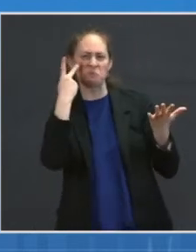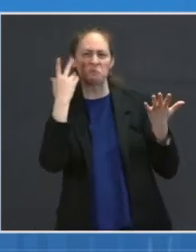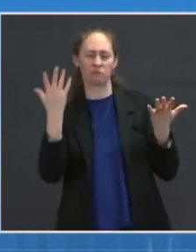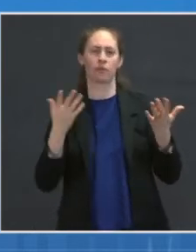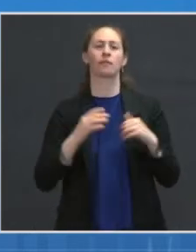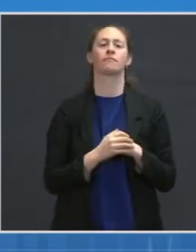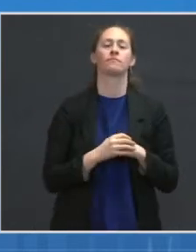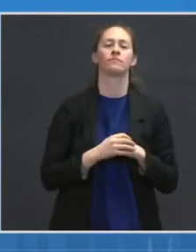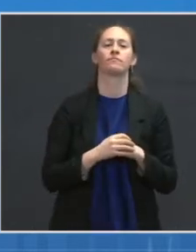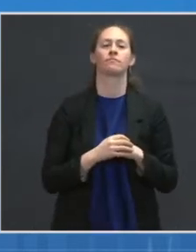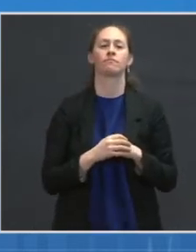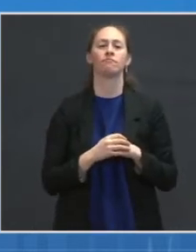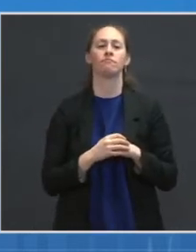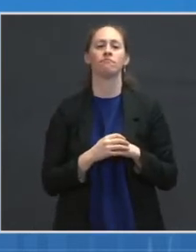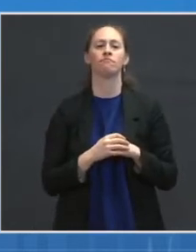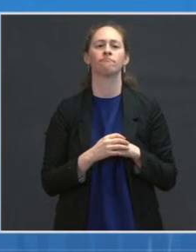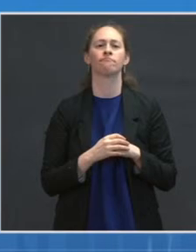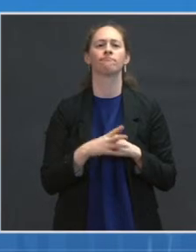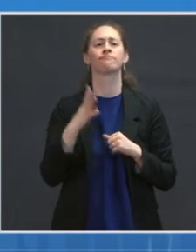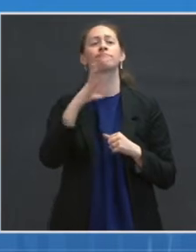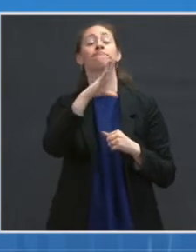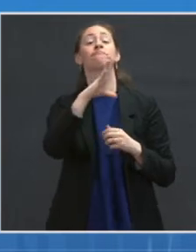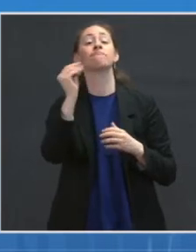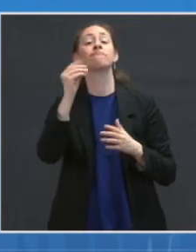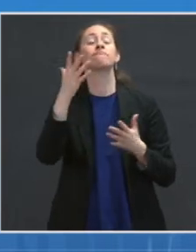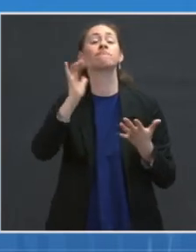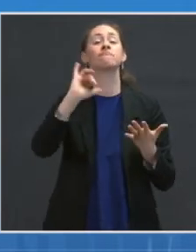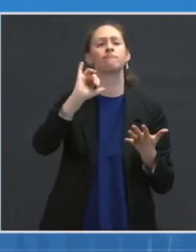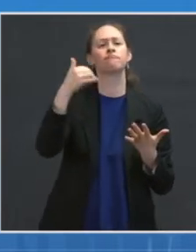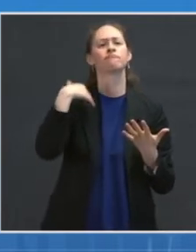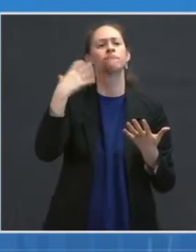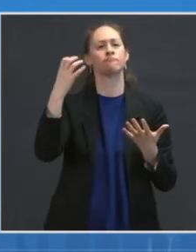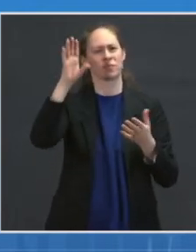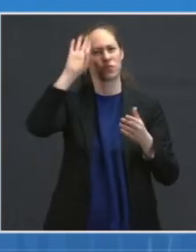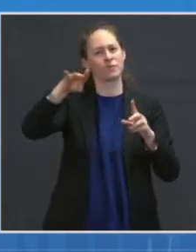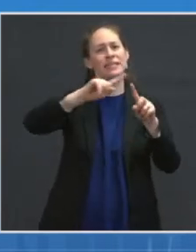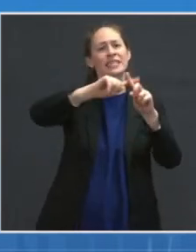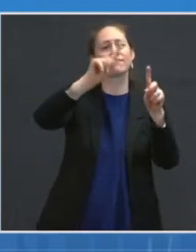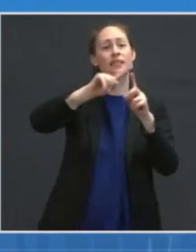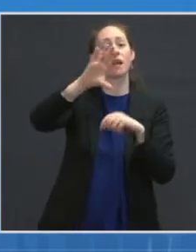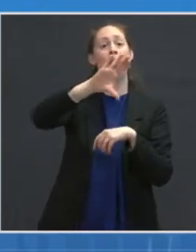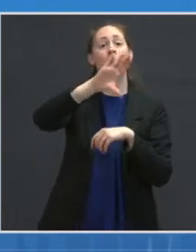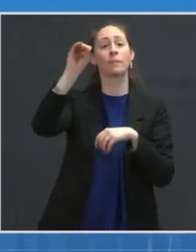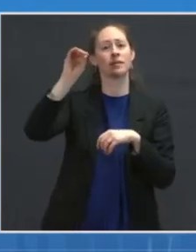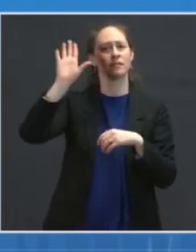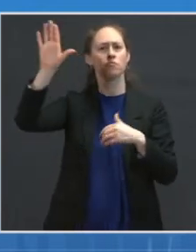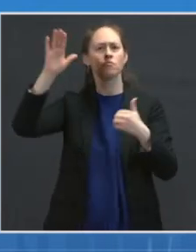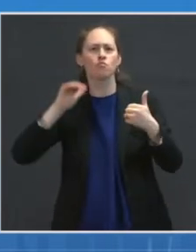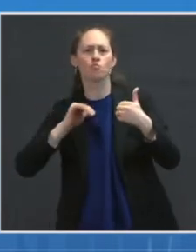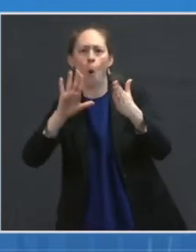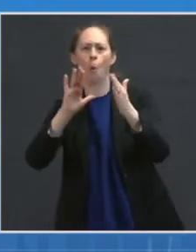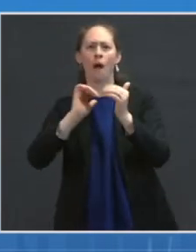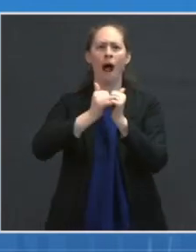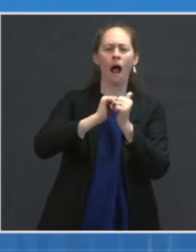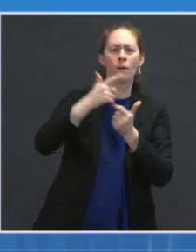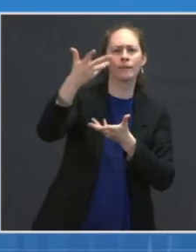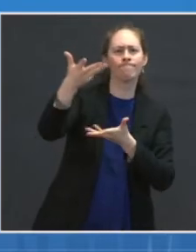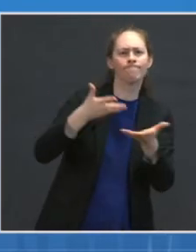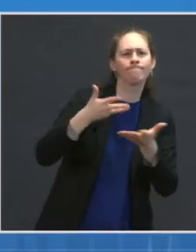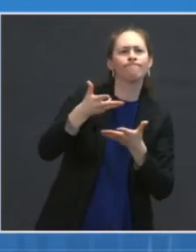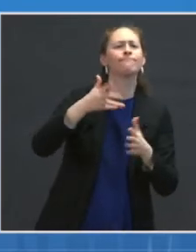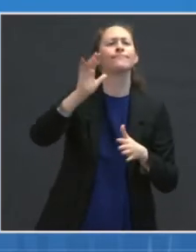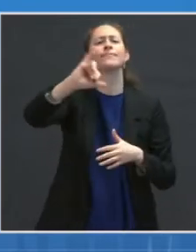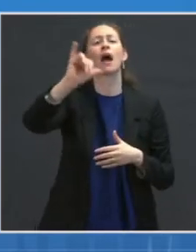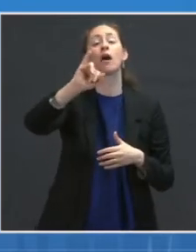the other candidates, the other companies, namely J&J, Novavax, and AZ. So the